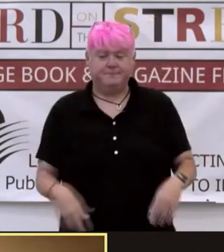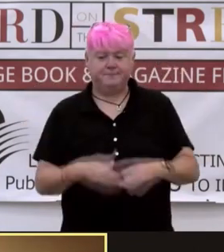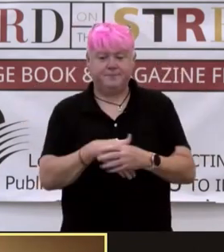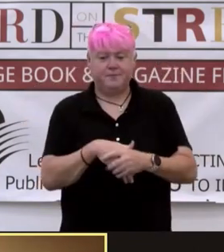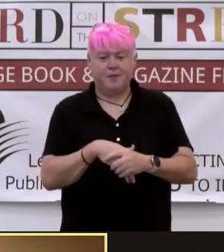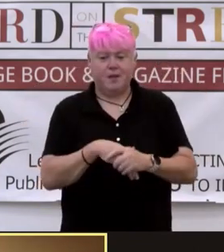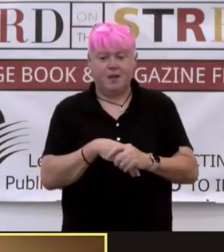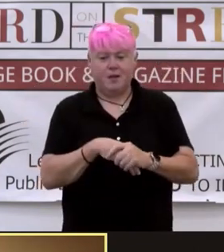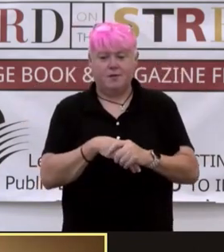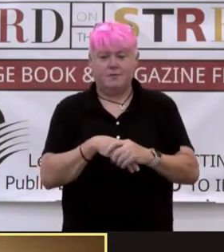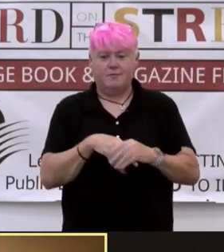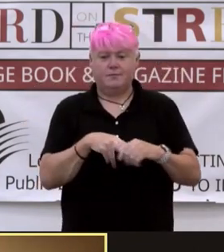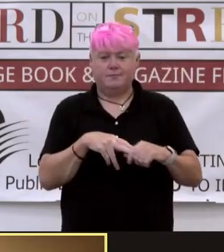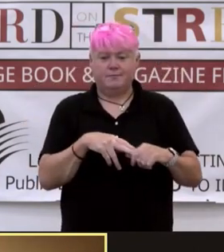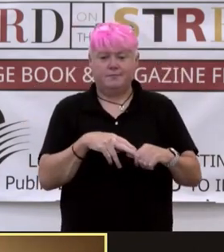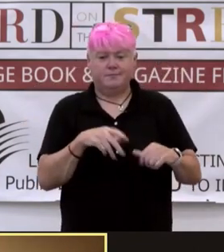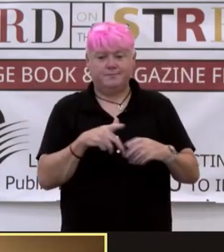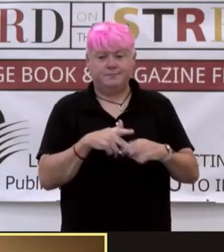is what they are.